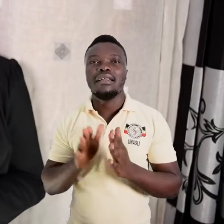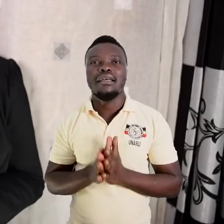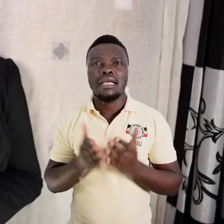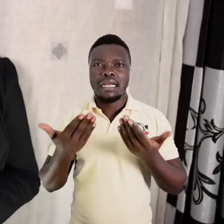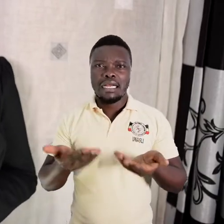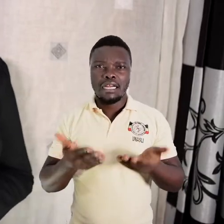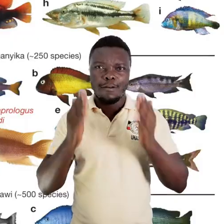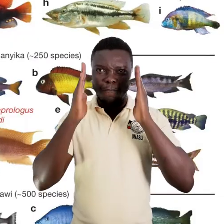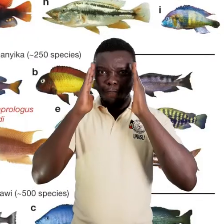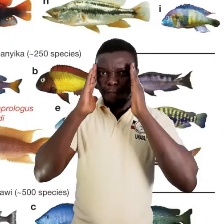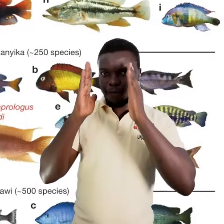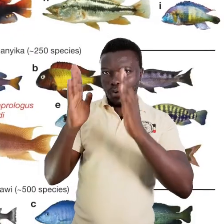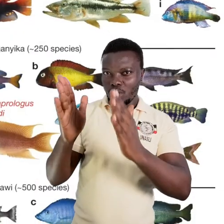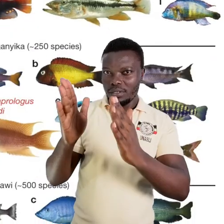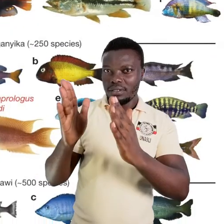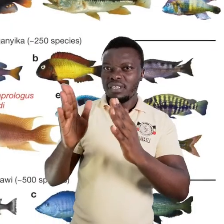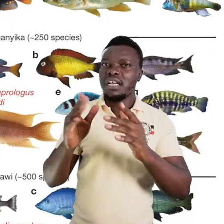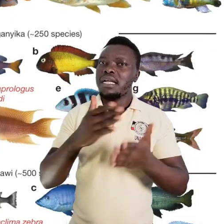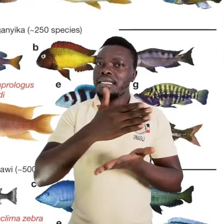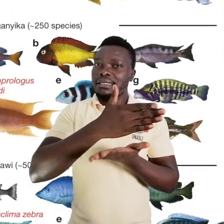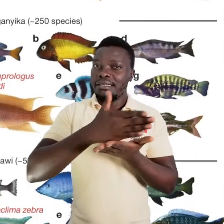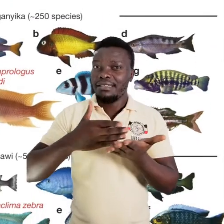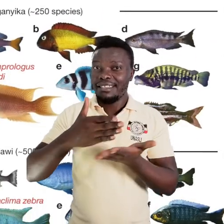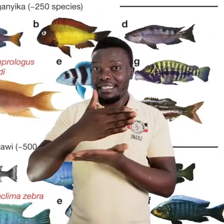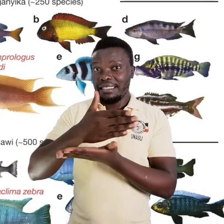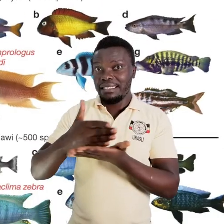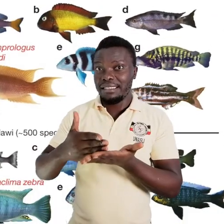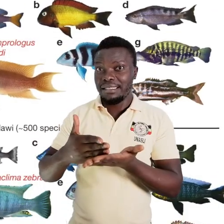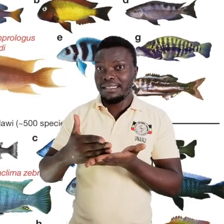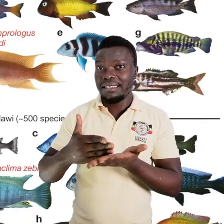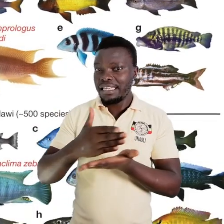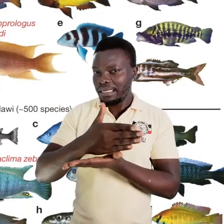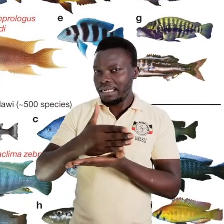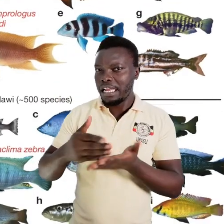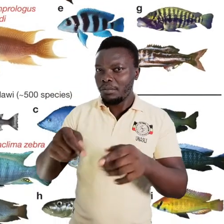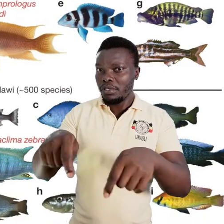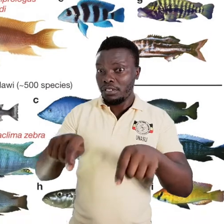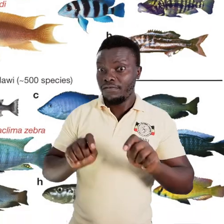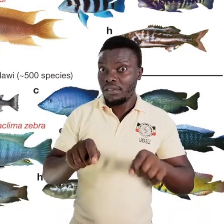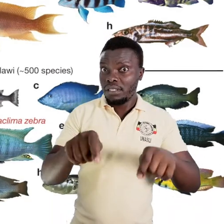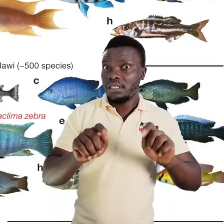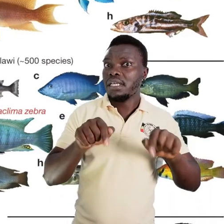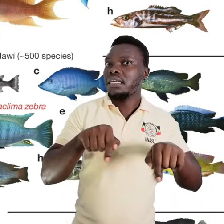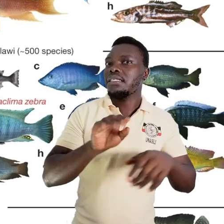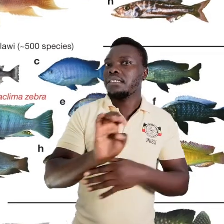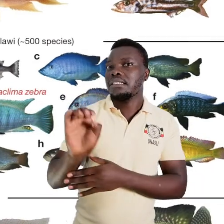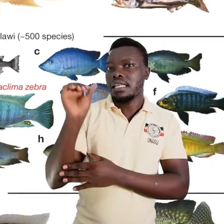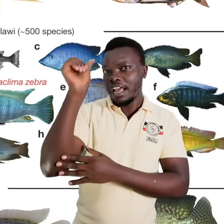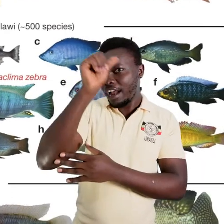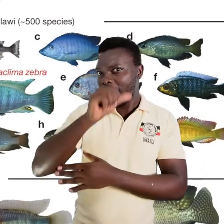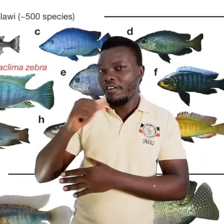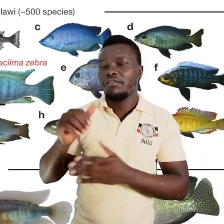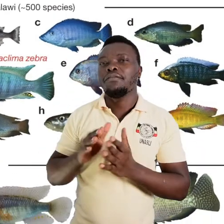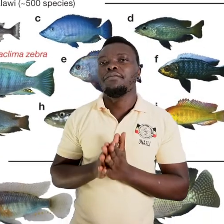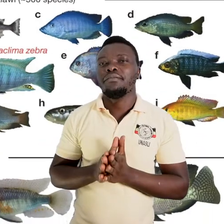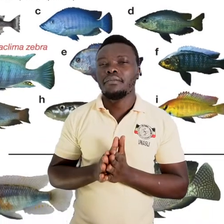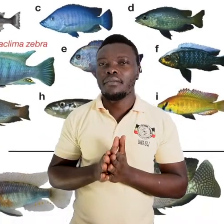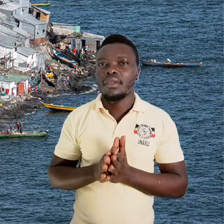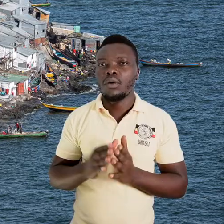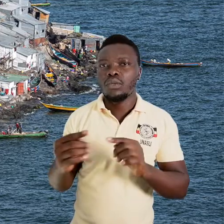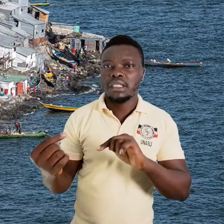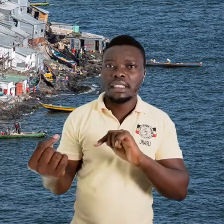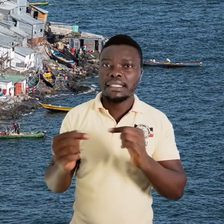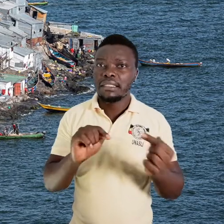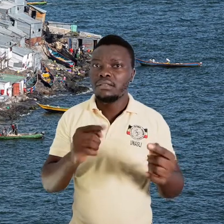focus on the types of fish that are caught in East Africa. We will also talk about the